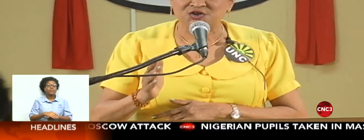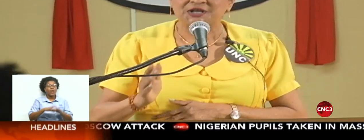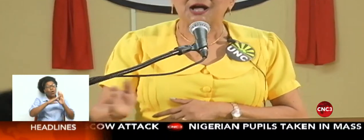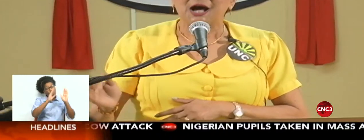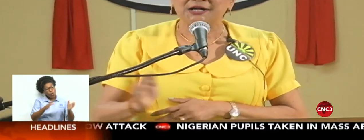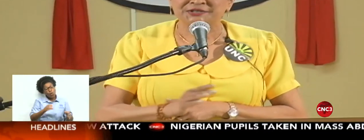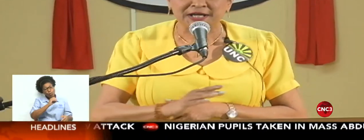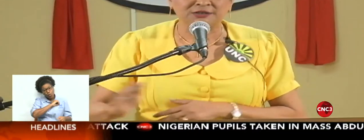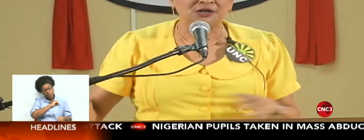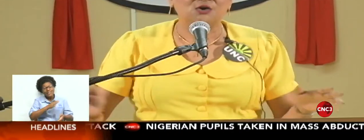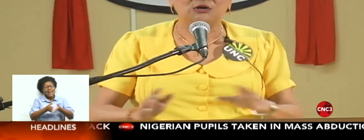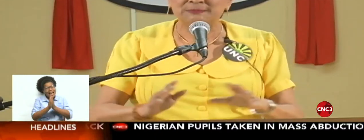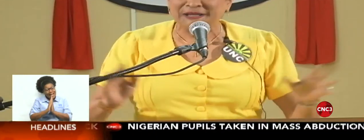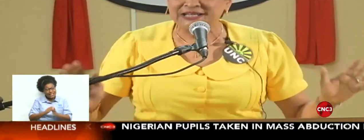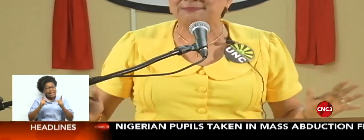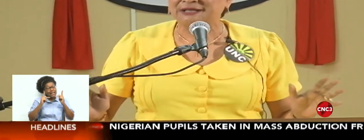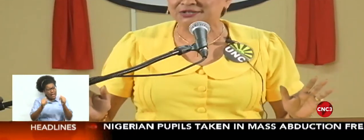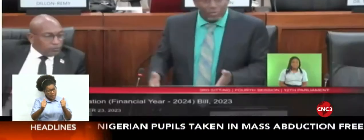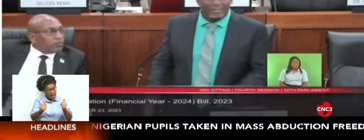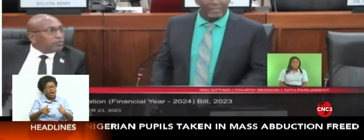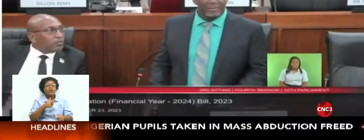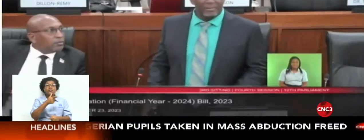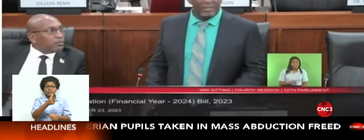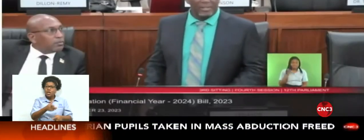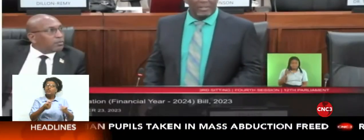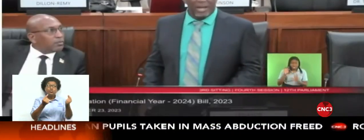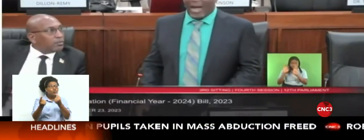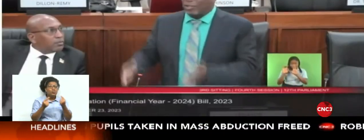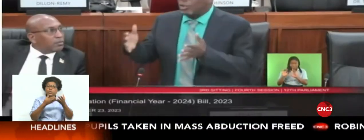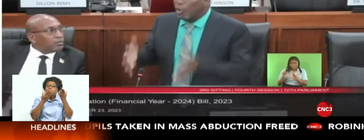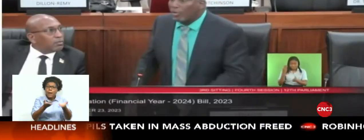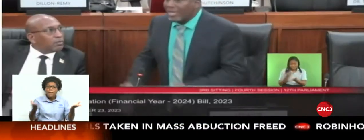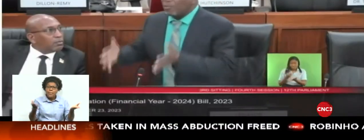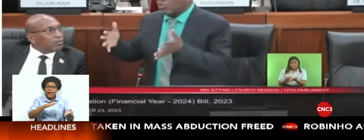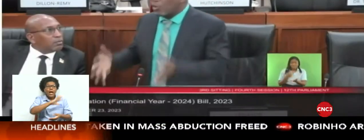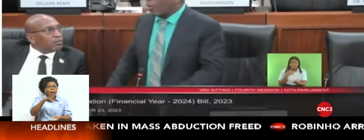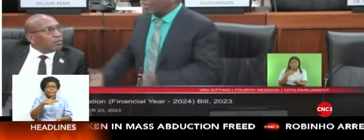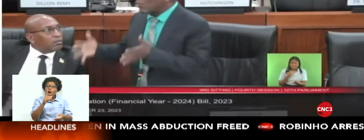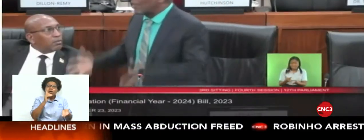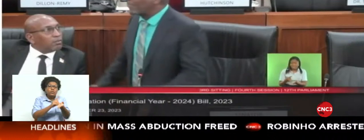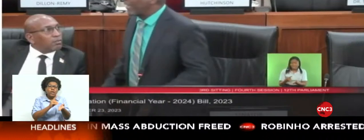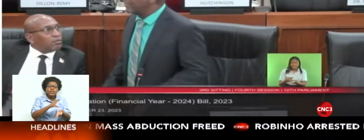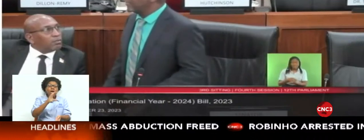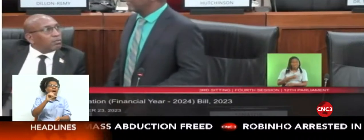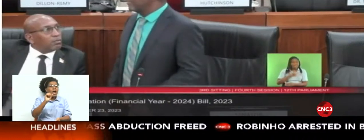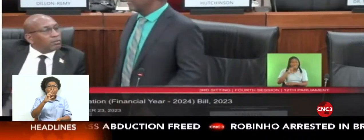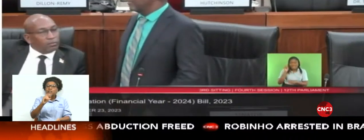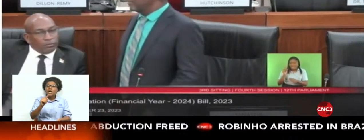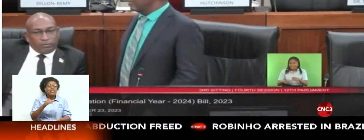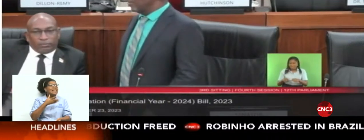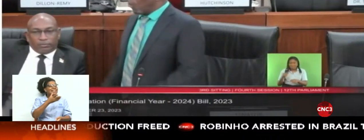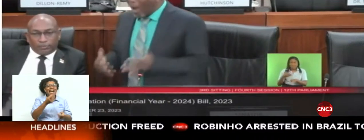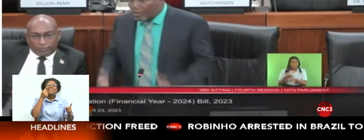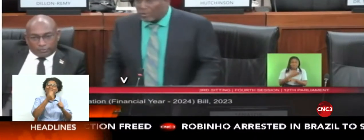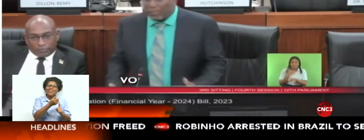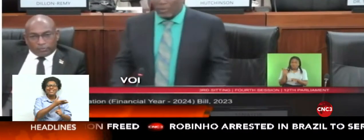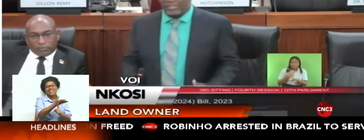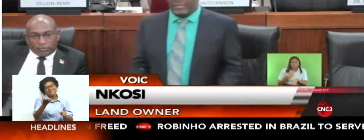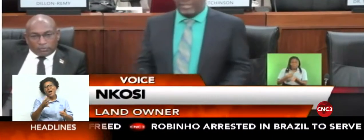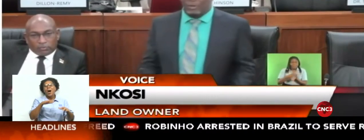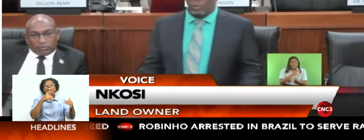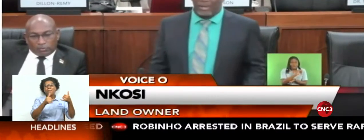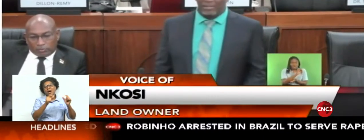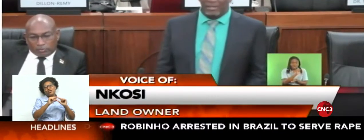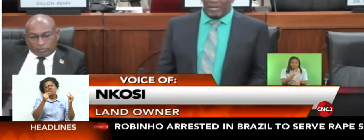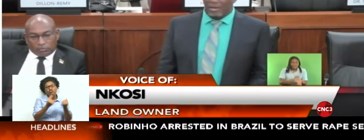leader Kamala Poussard-Boussesa to take action against Dr. Carson Charles. They say his behavior is bringing her party into disrepute. We're